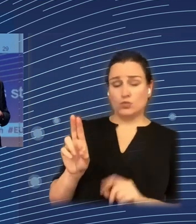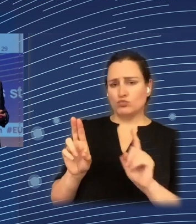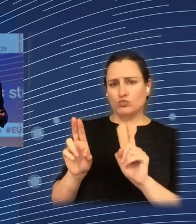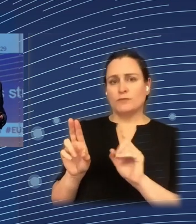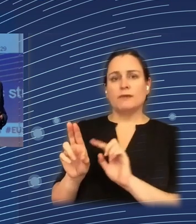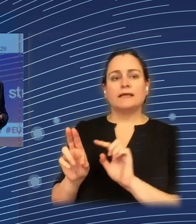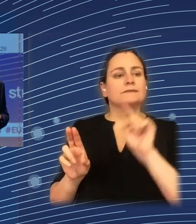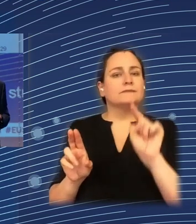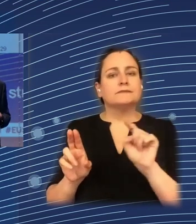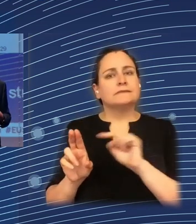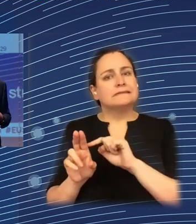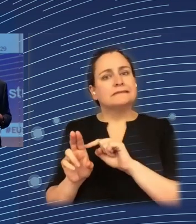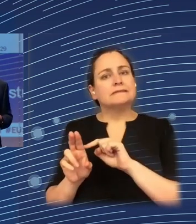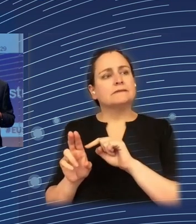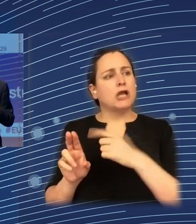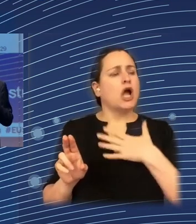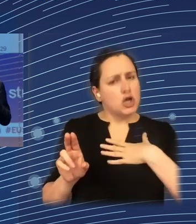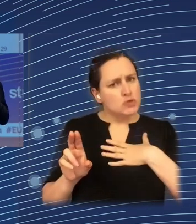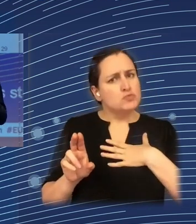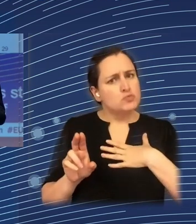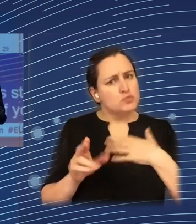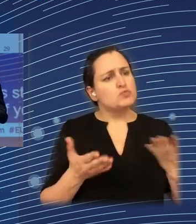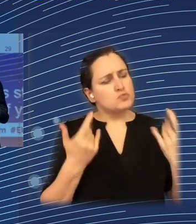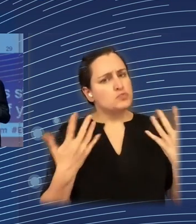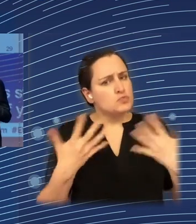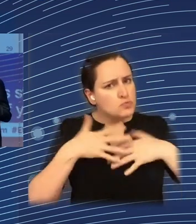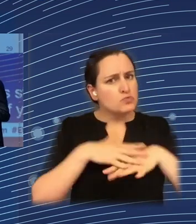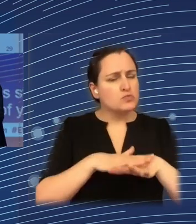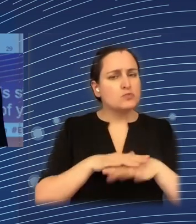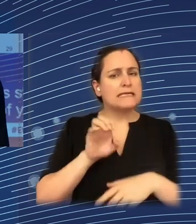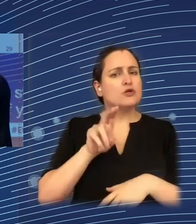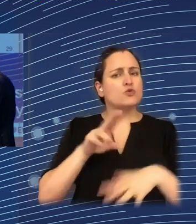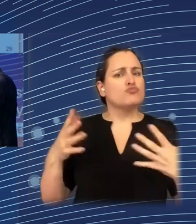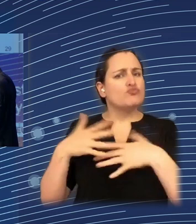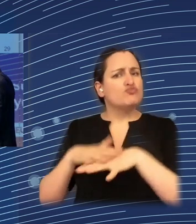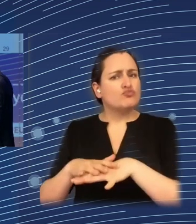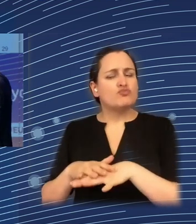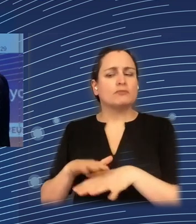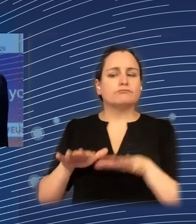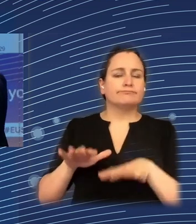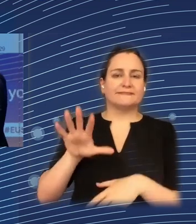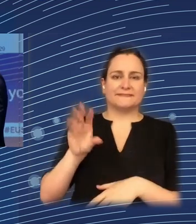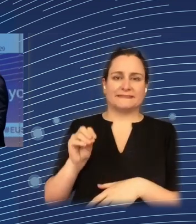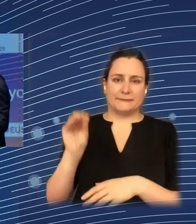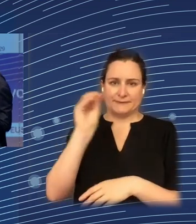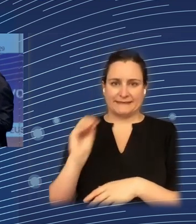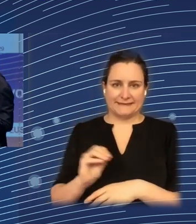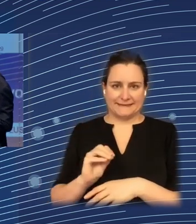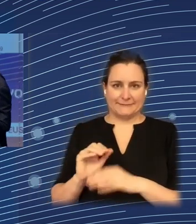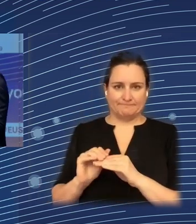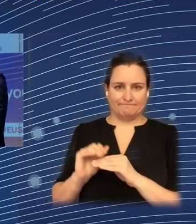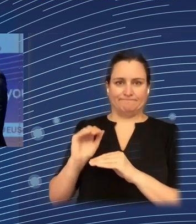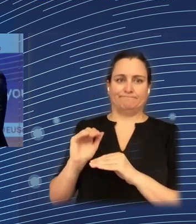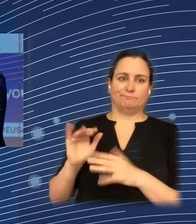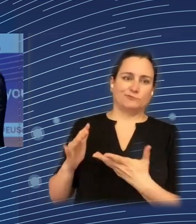whole idea of European integration, that goes to more than 50% in at least four countries in